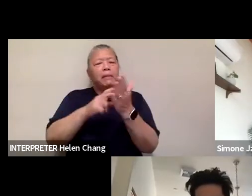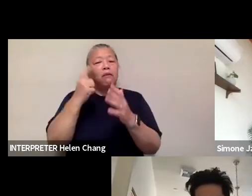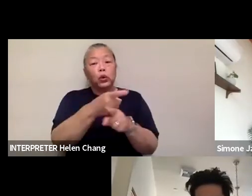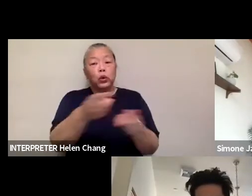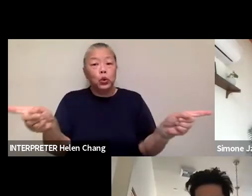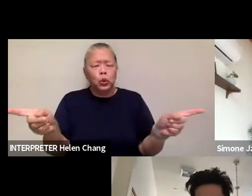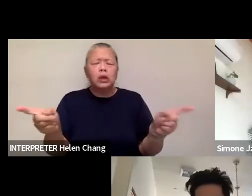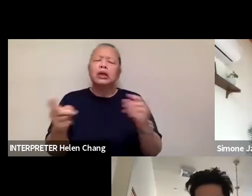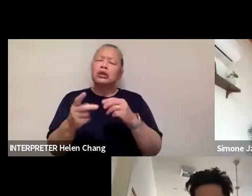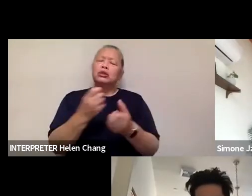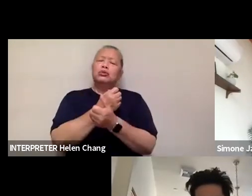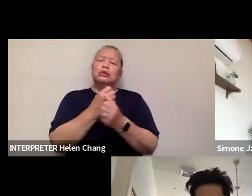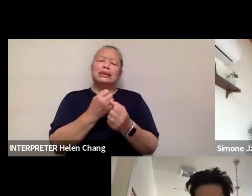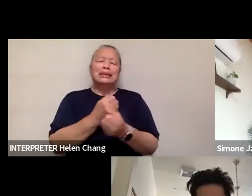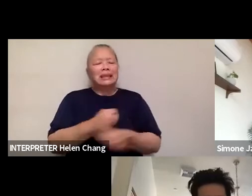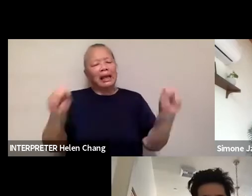Chinatown and our legacies?